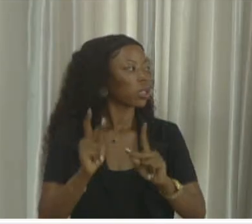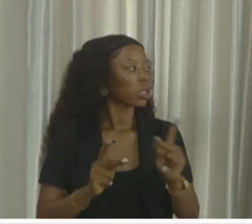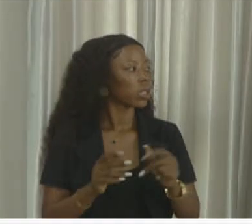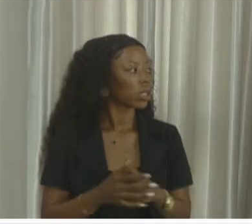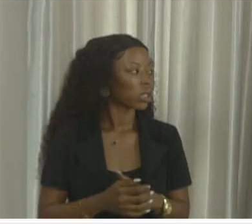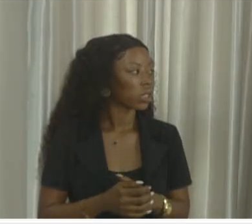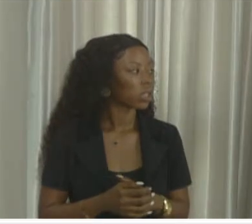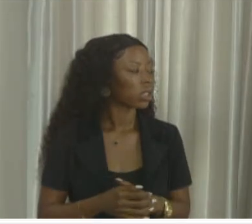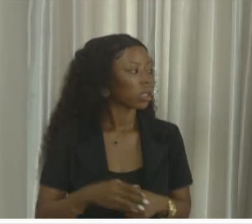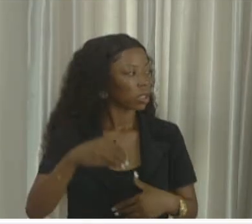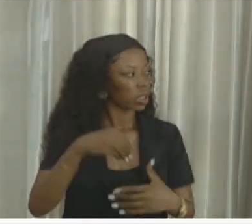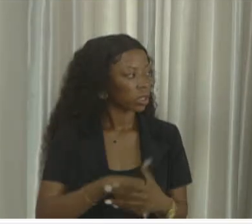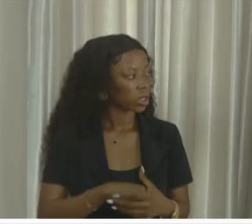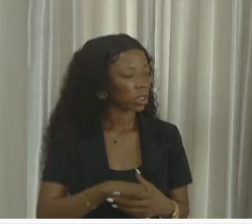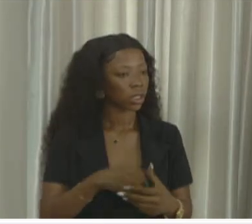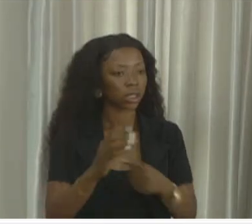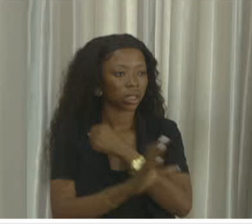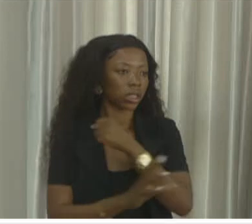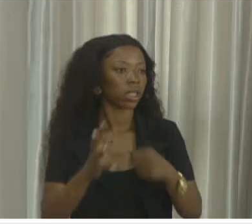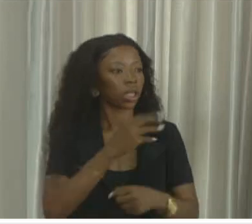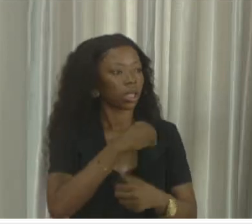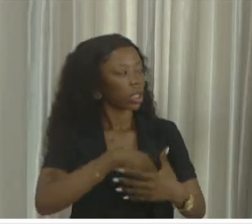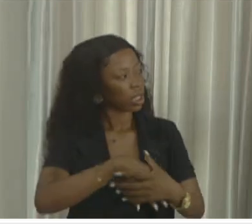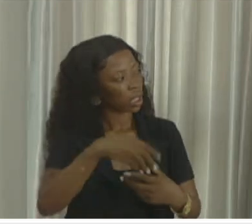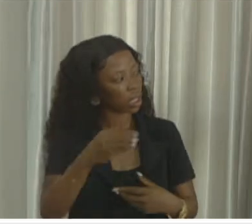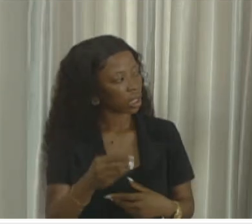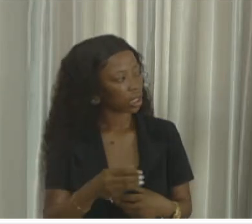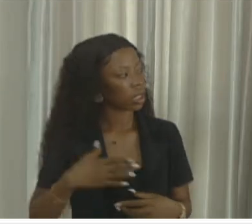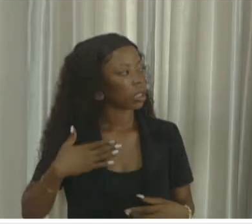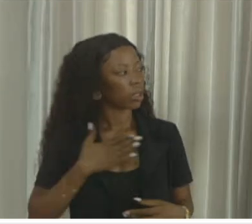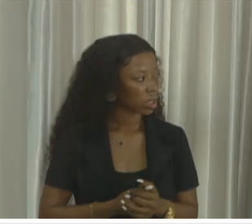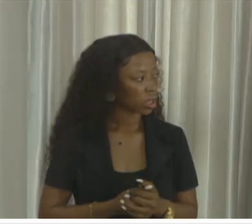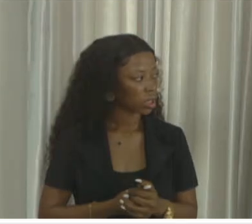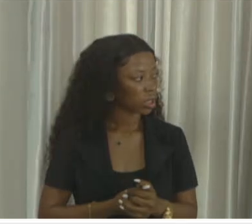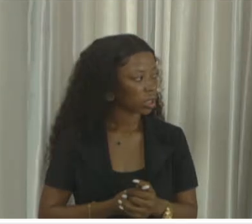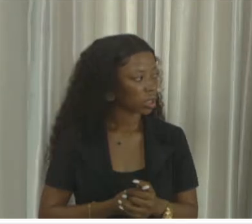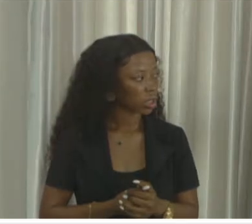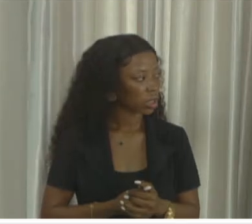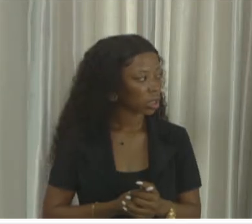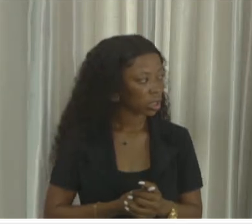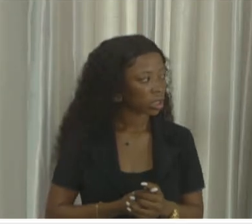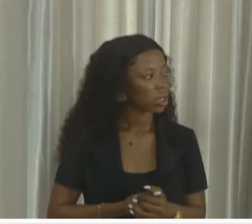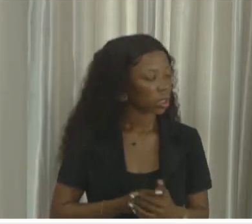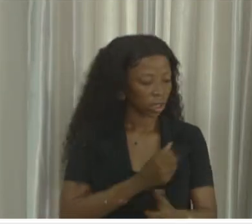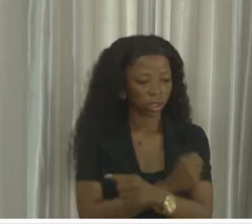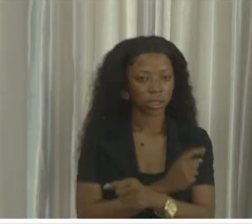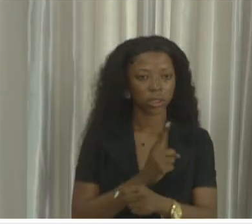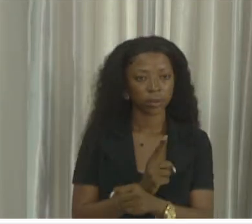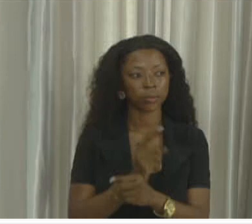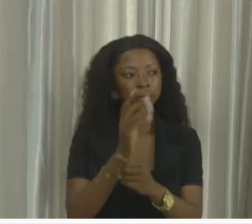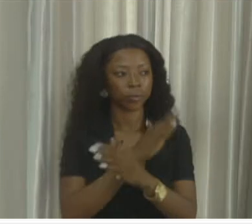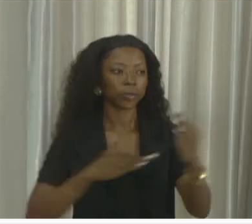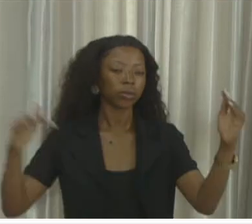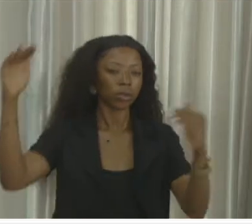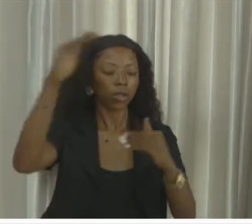both inside salon and out of salon. I think same way we commit to be safe to our country. Salon big pass we all. We, they